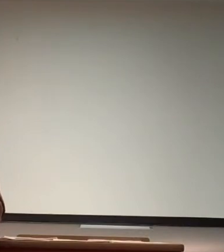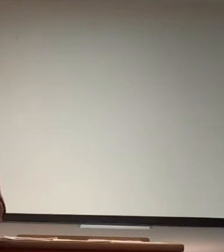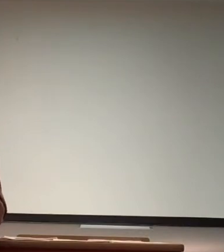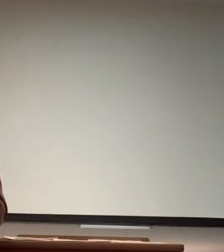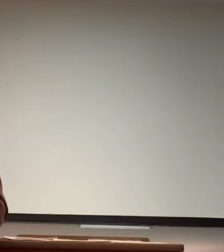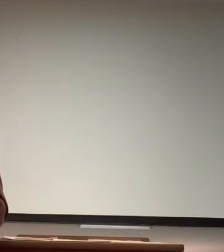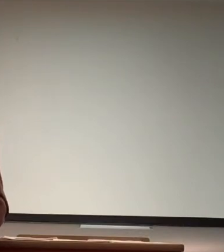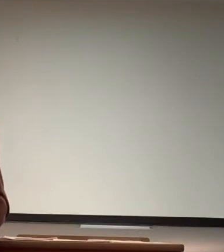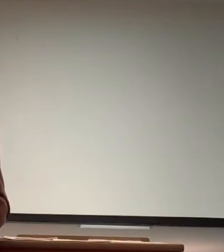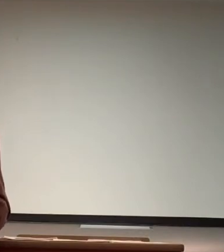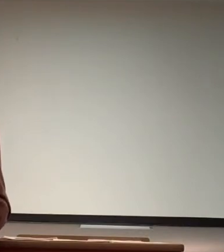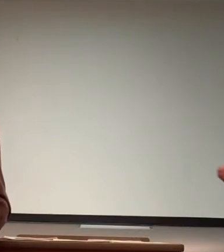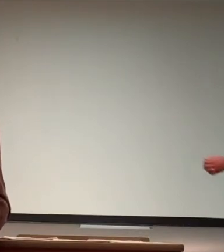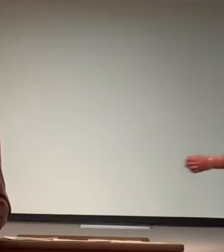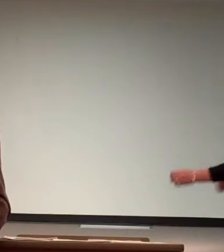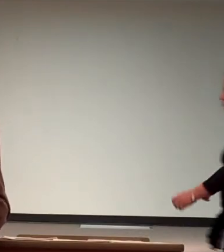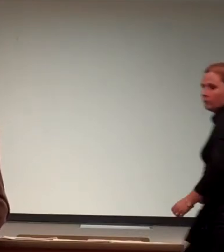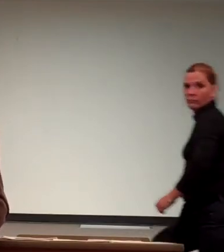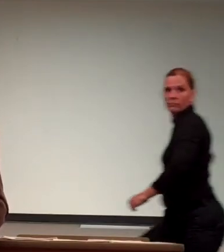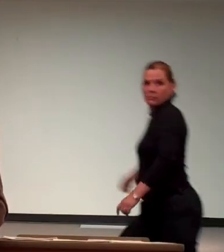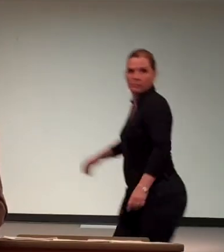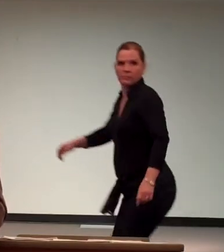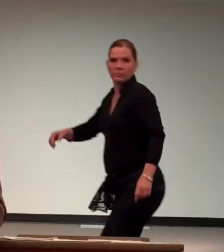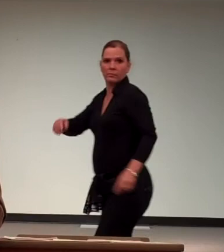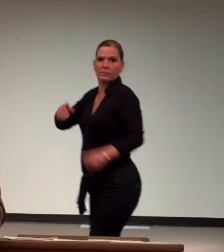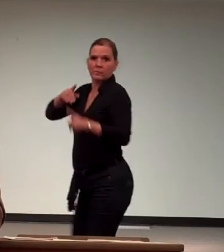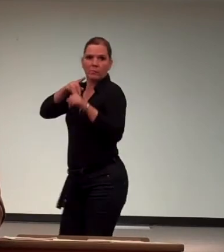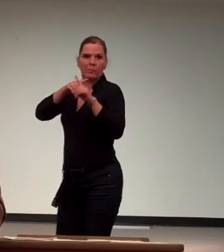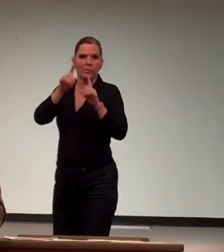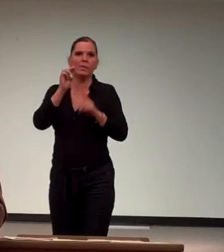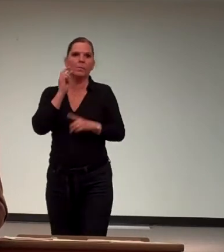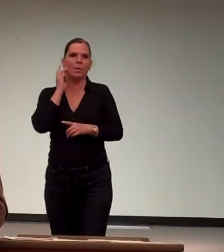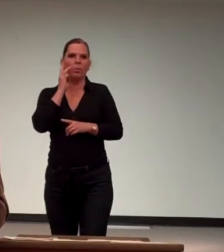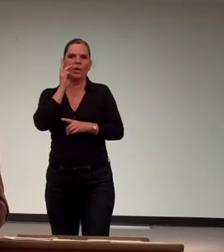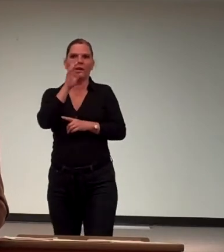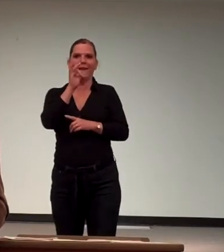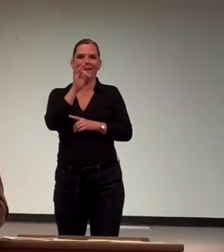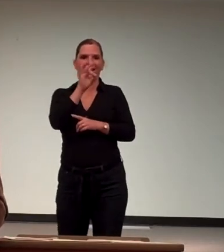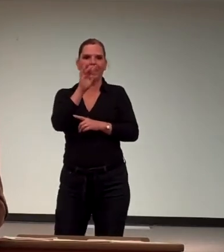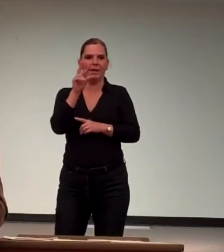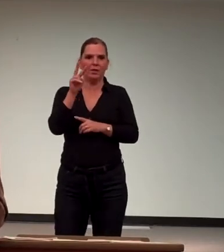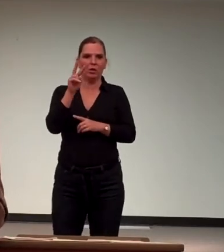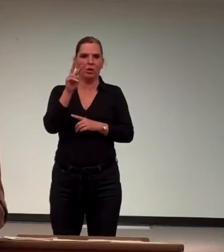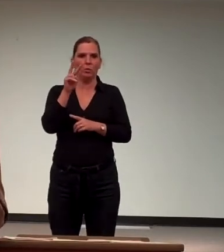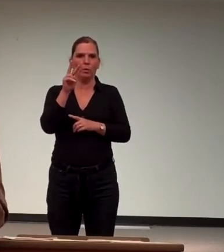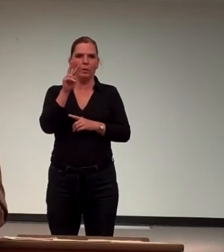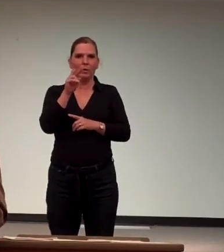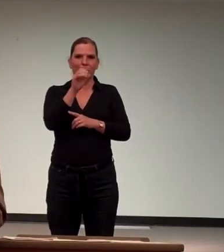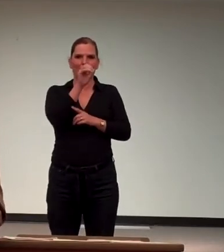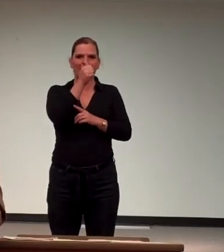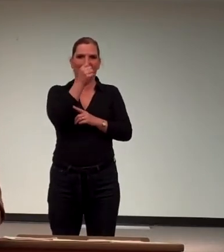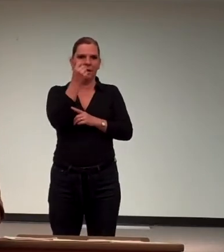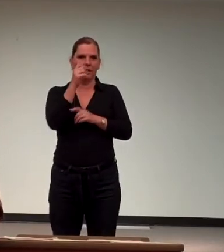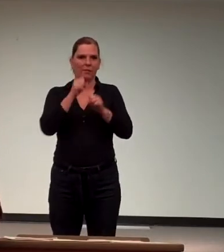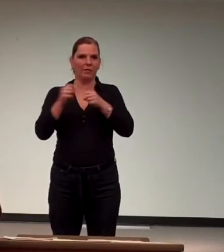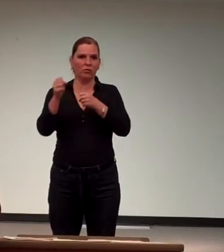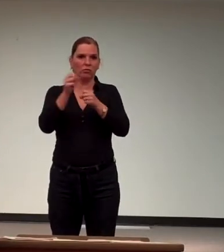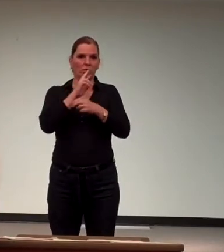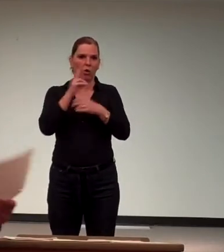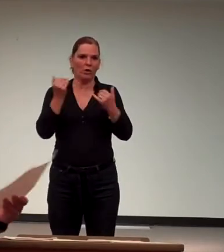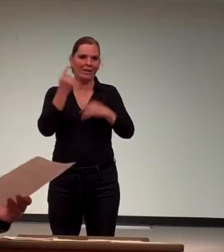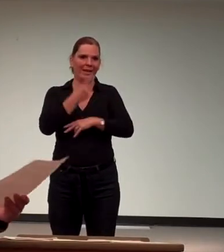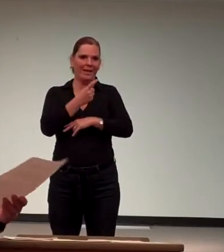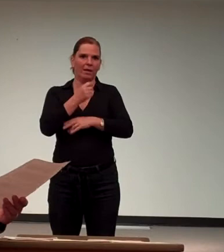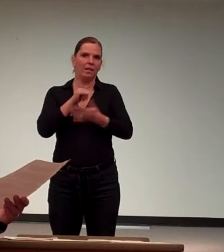the wheeling in 1882 would have been where 10th and 11th streets are today.